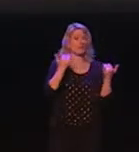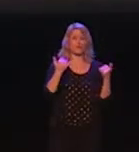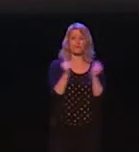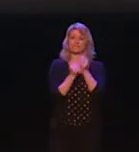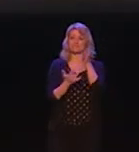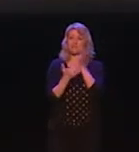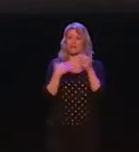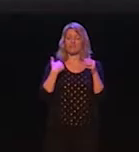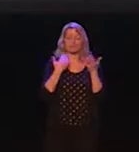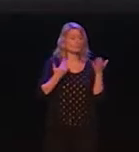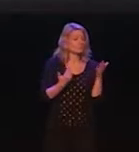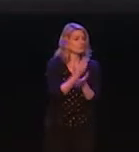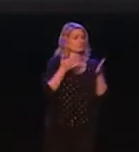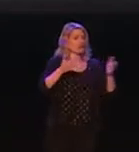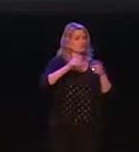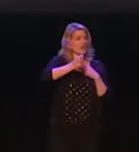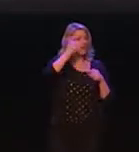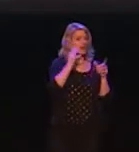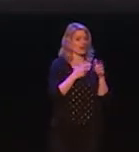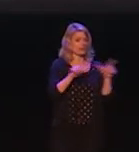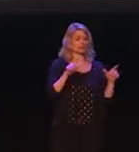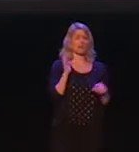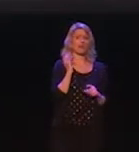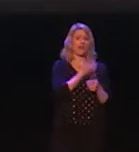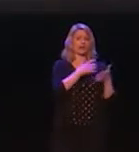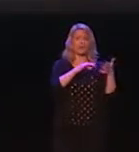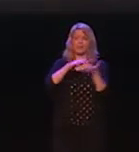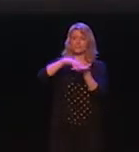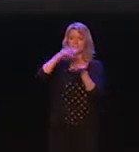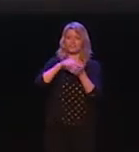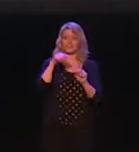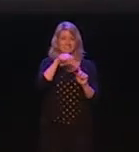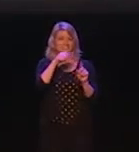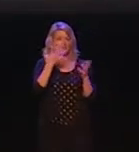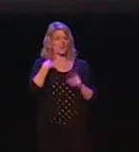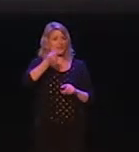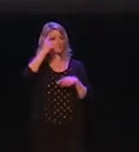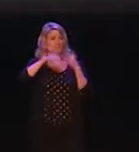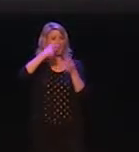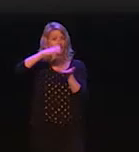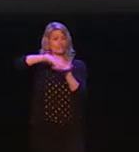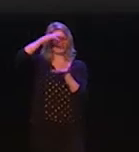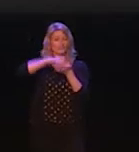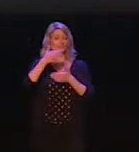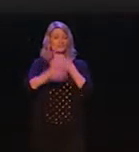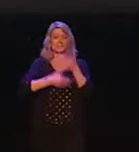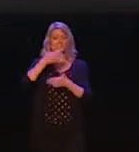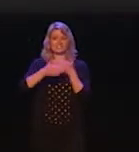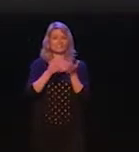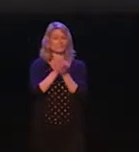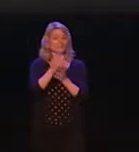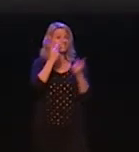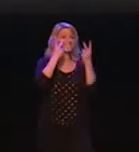the deaf community does not have a written form for our sign languages. And this technology enables us to document